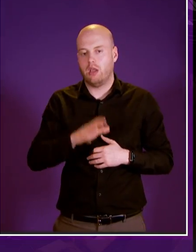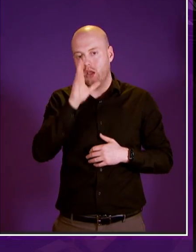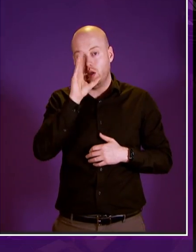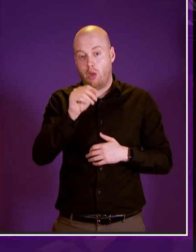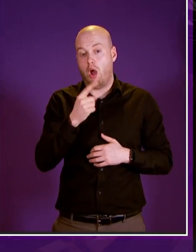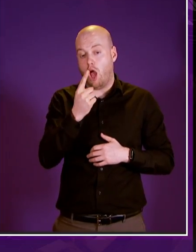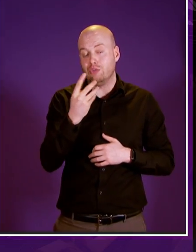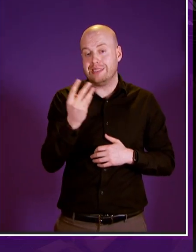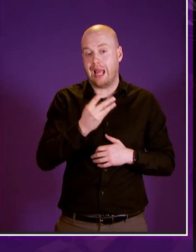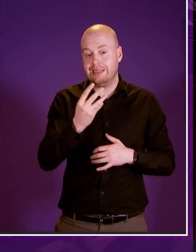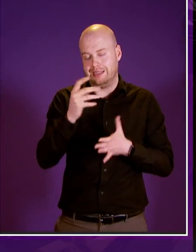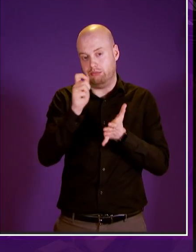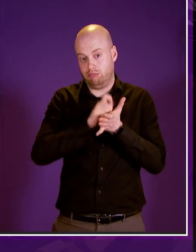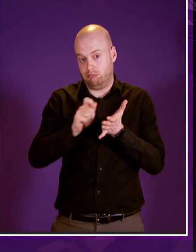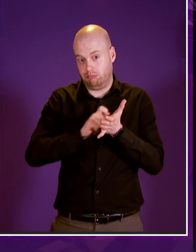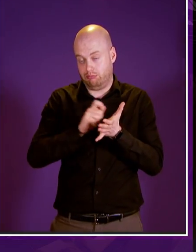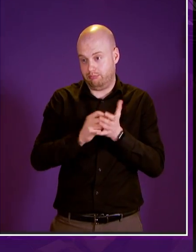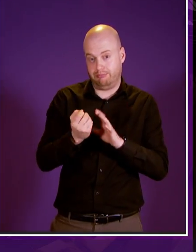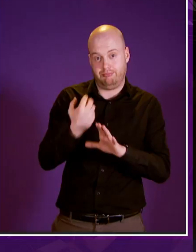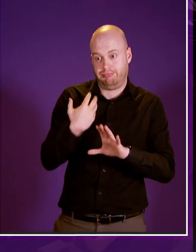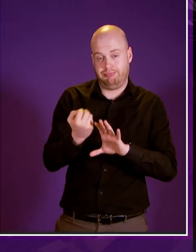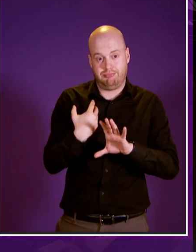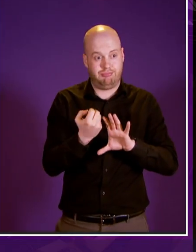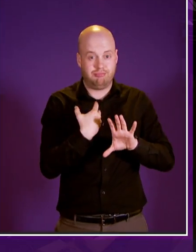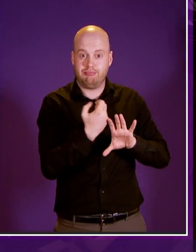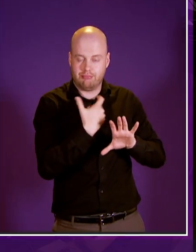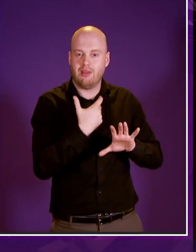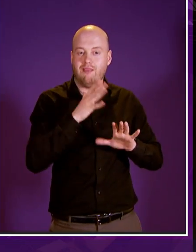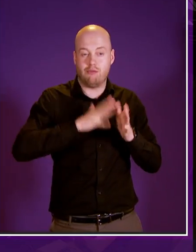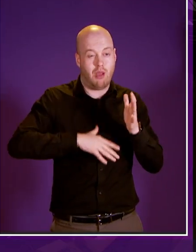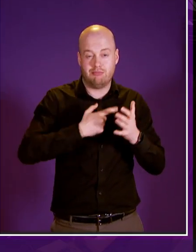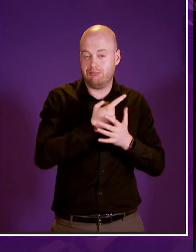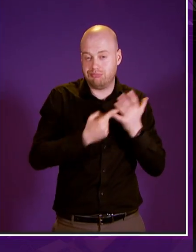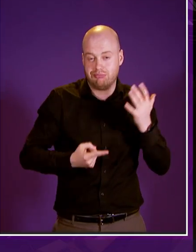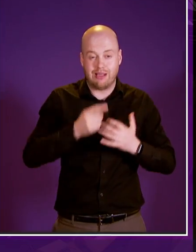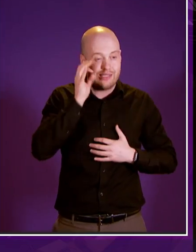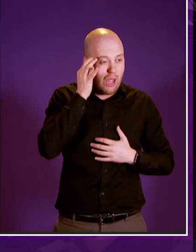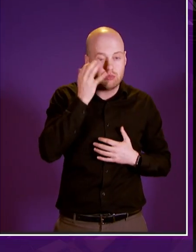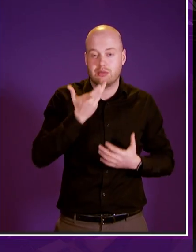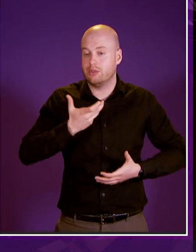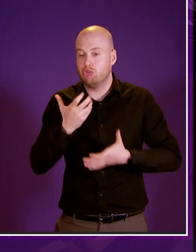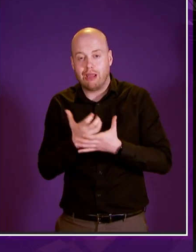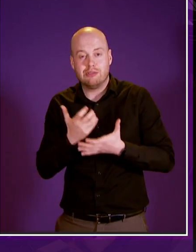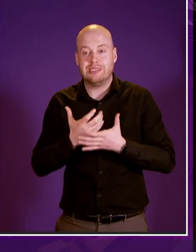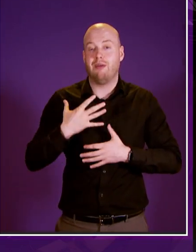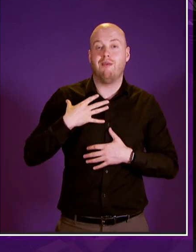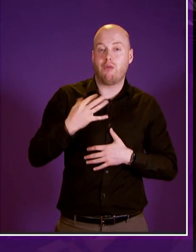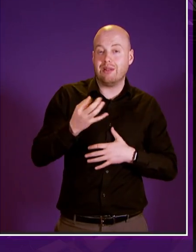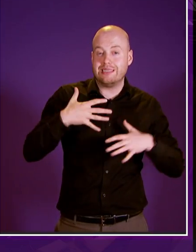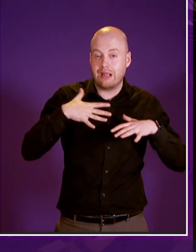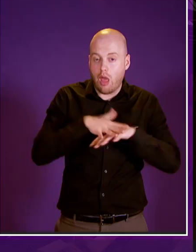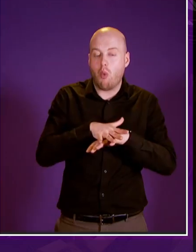individuals charities councils universities advice services volunteering networks and professional bodies